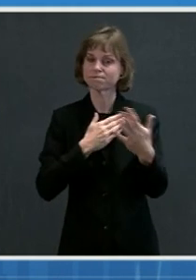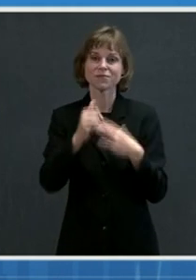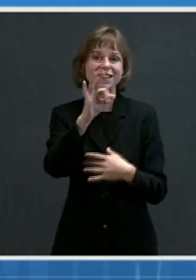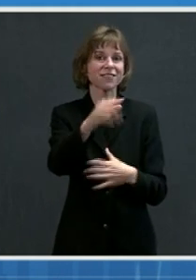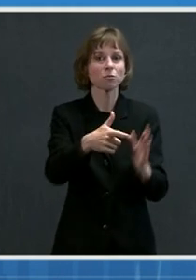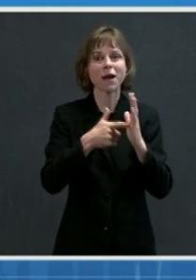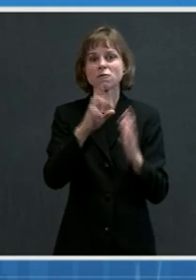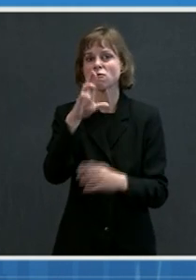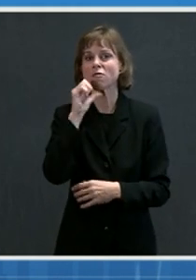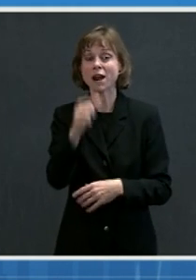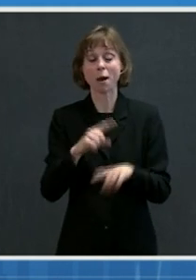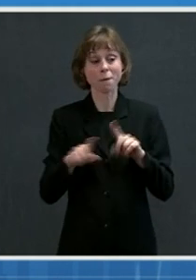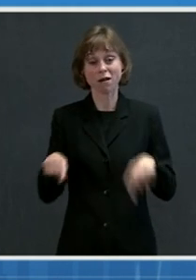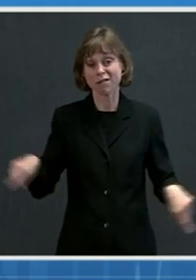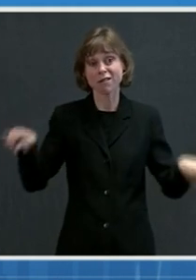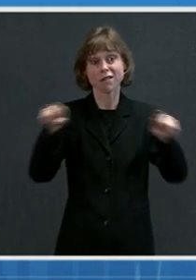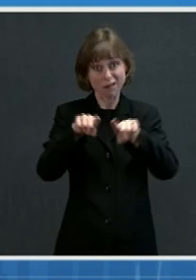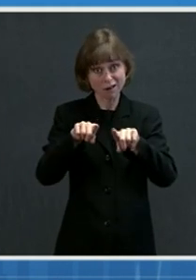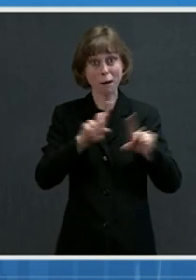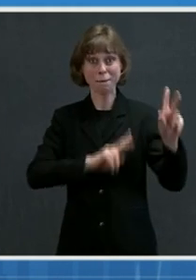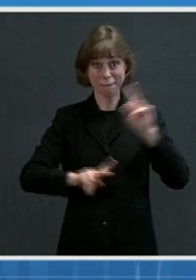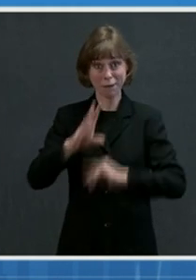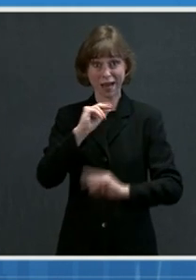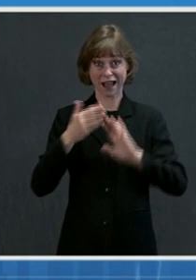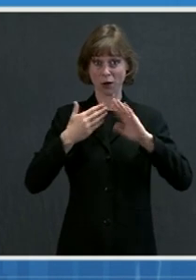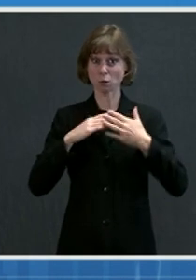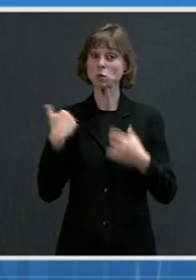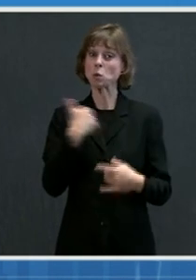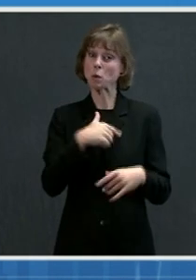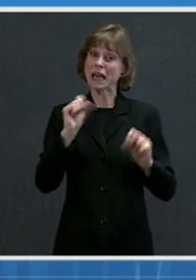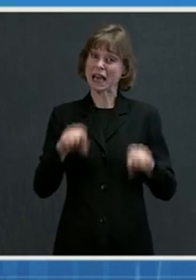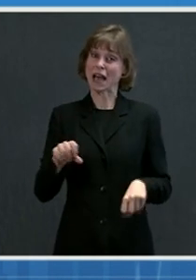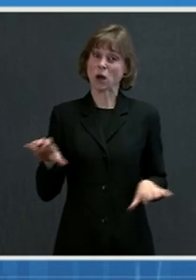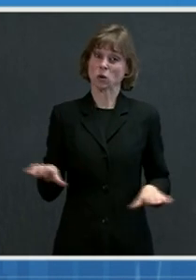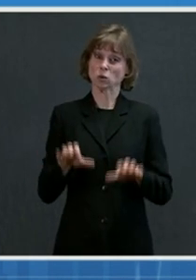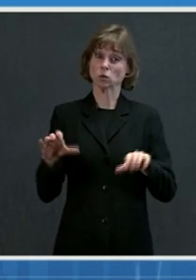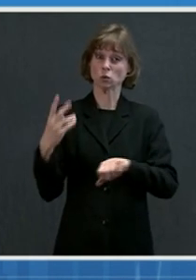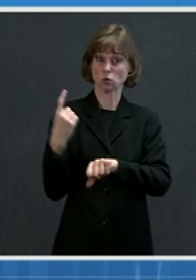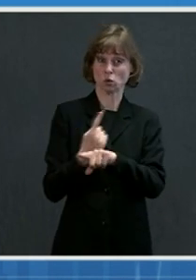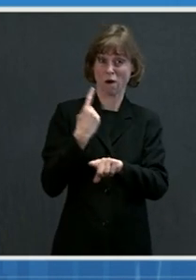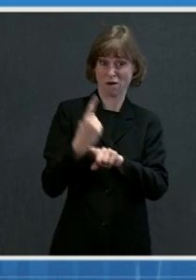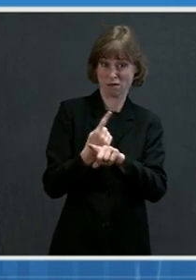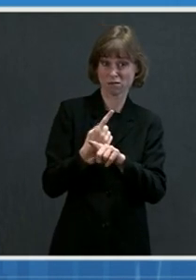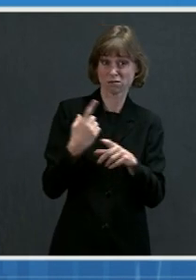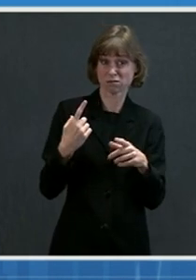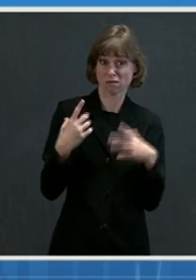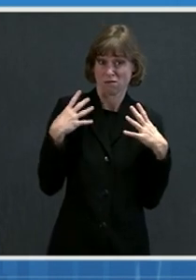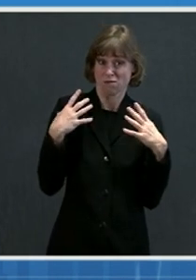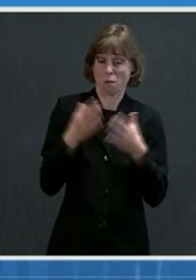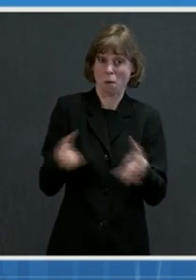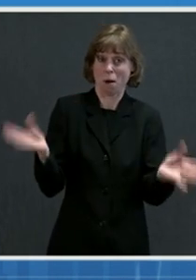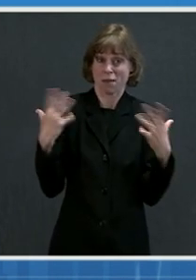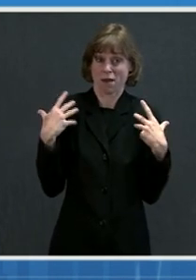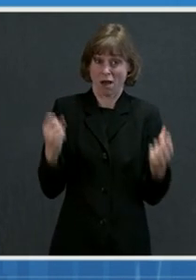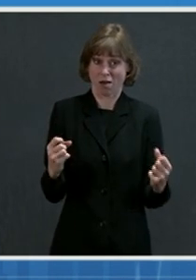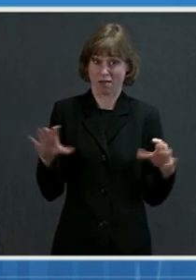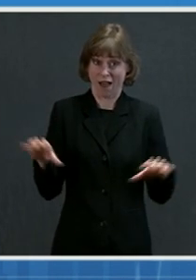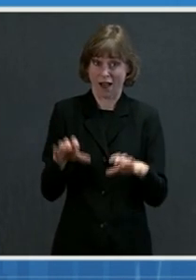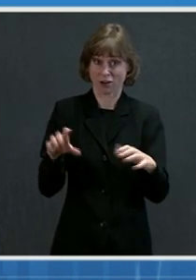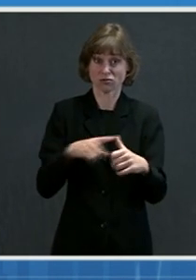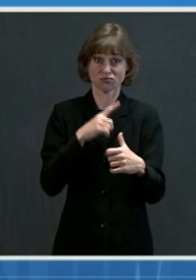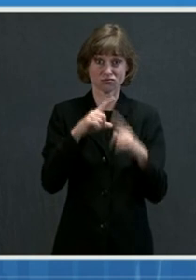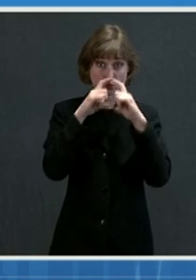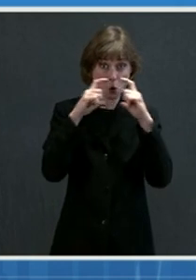individuals and as communities, we can still take the right public health action to protect ourselves and others. Wearing a well-fitting